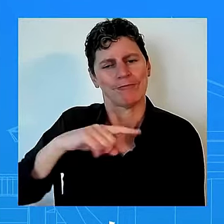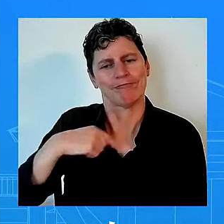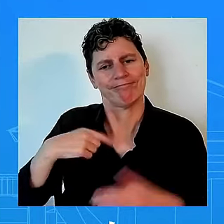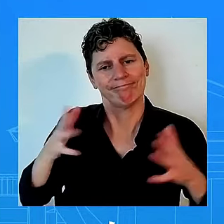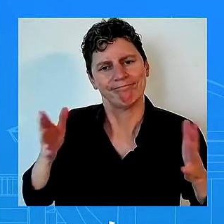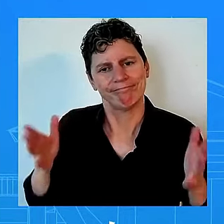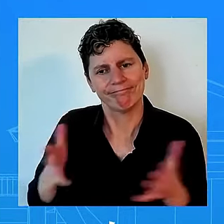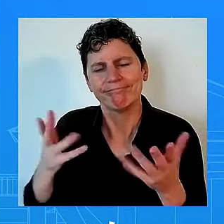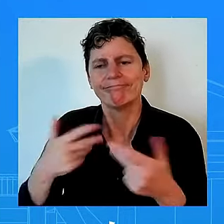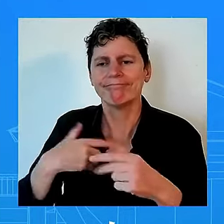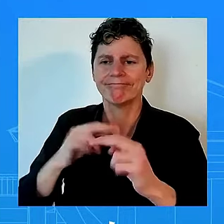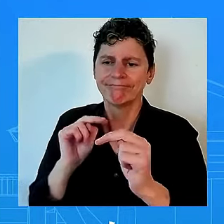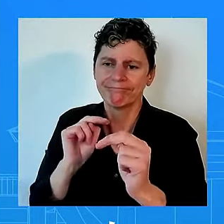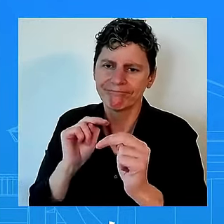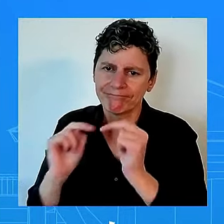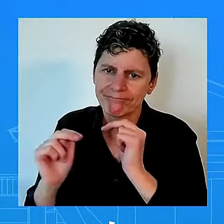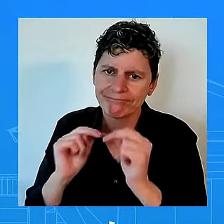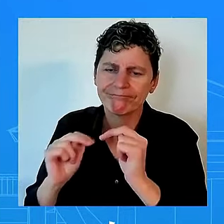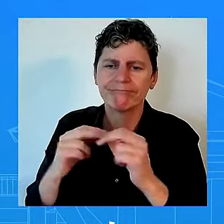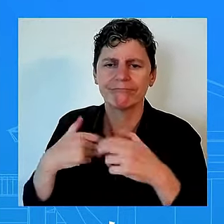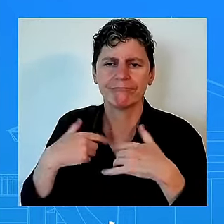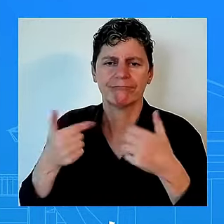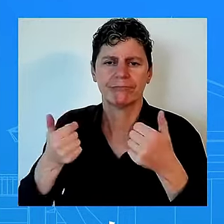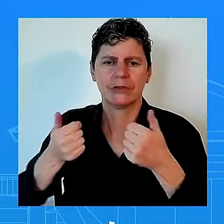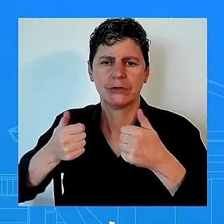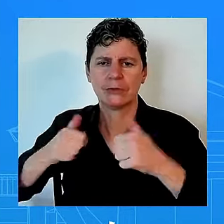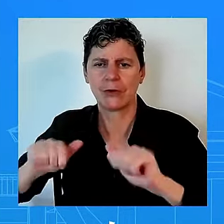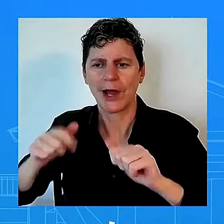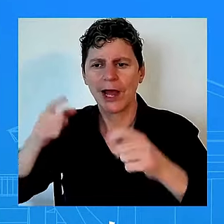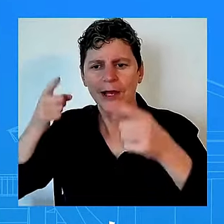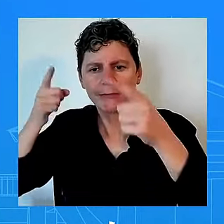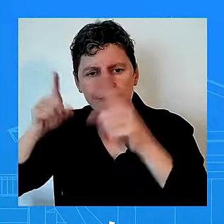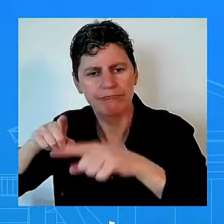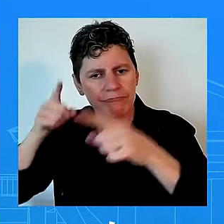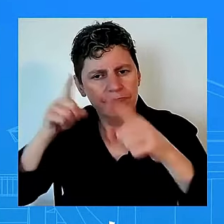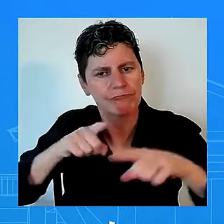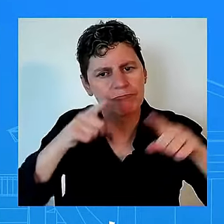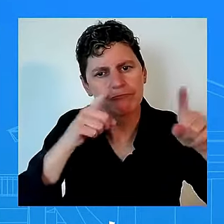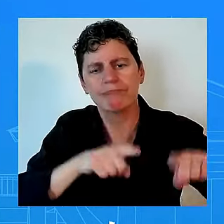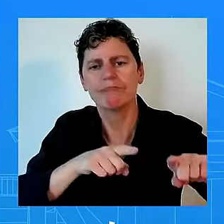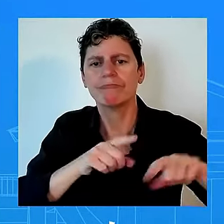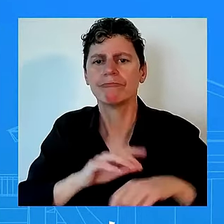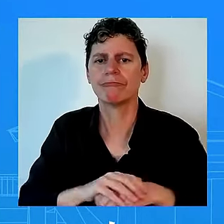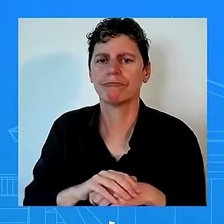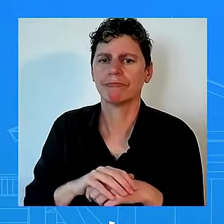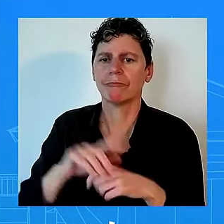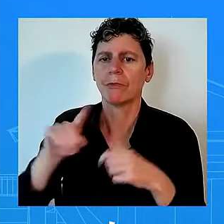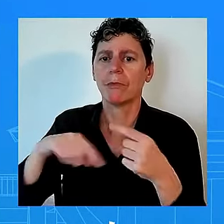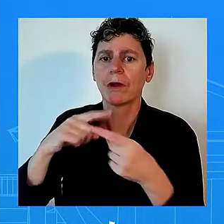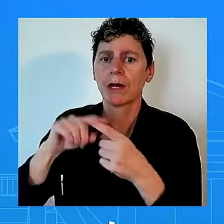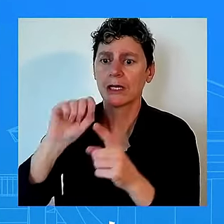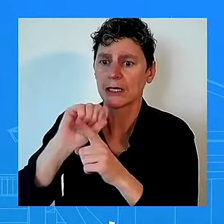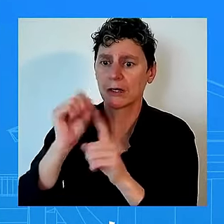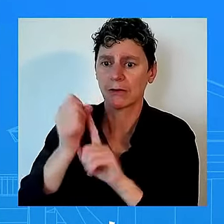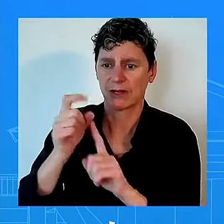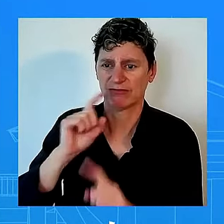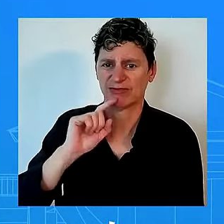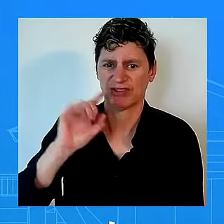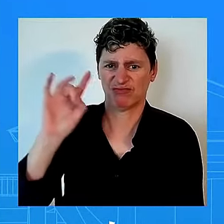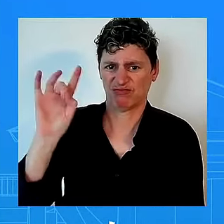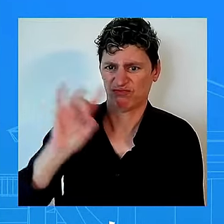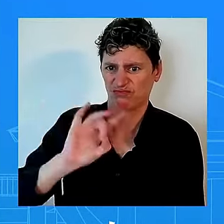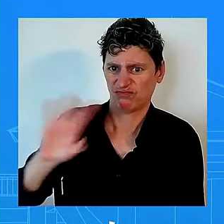level uh and we believe that uh they need to negotiate yes in good faith and work towards an agreement that gives employees benefits